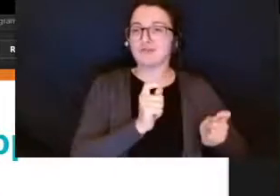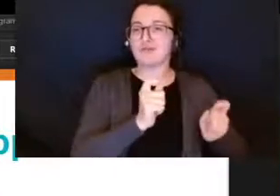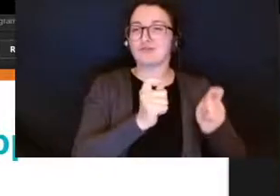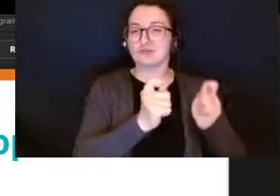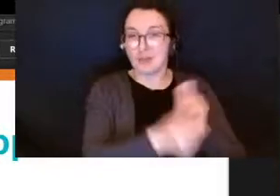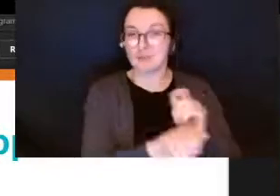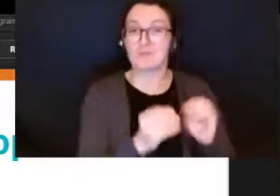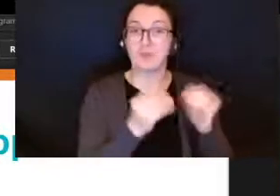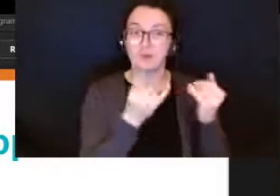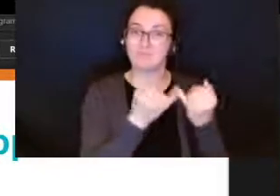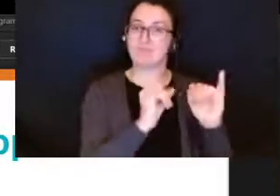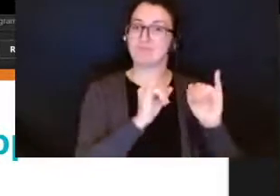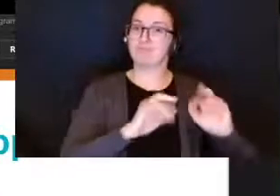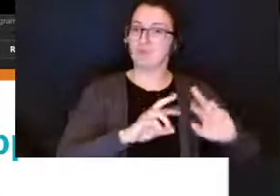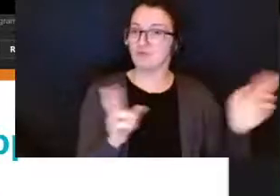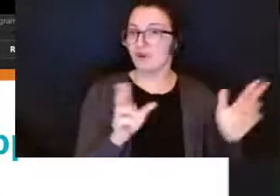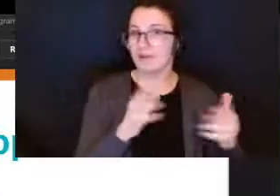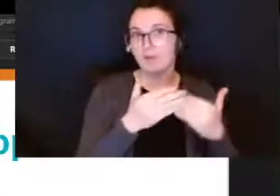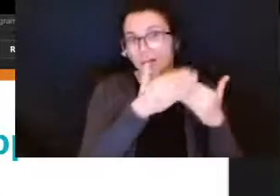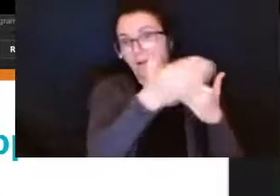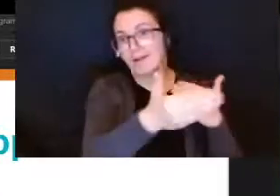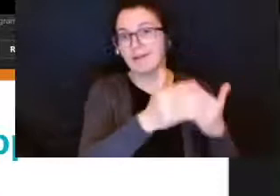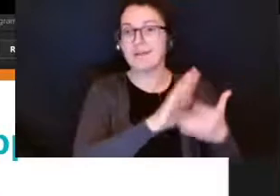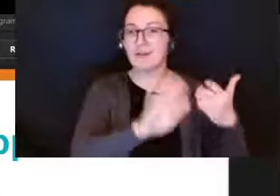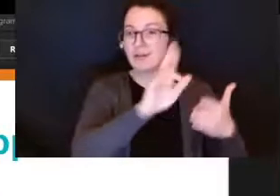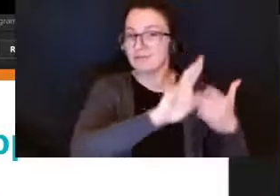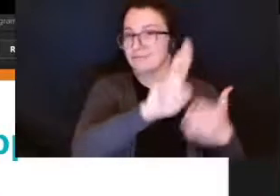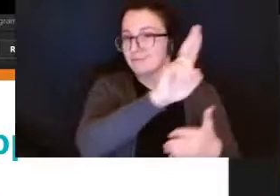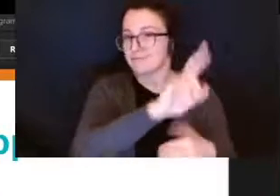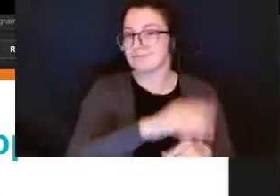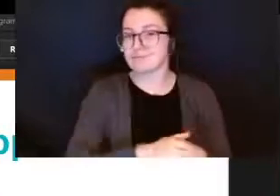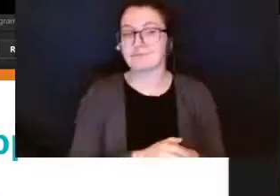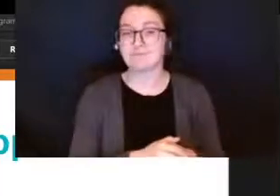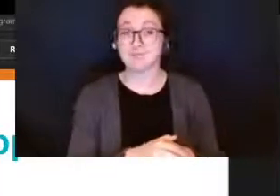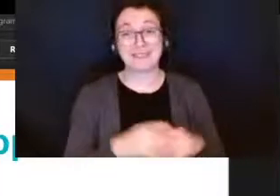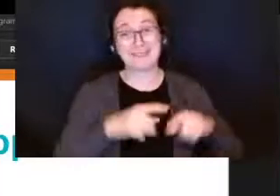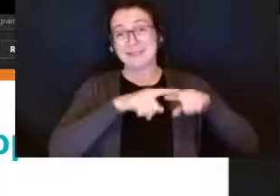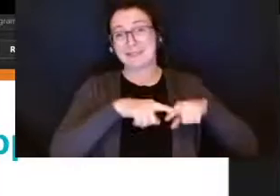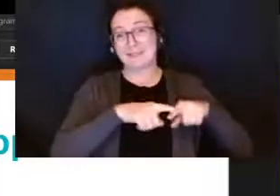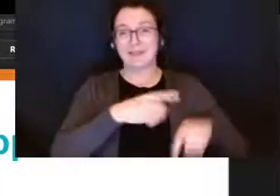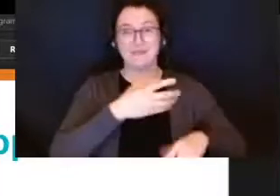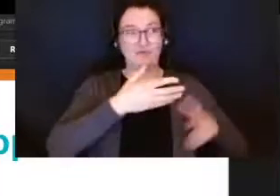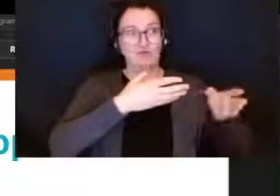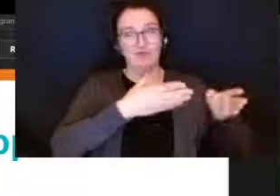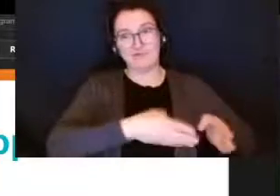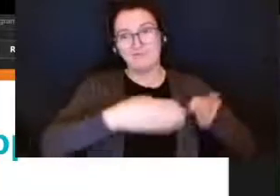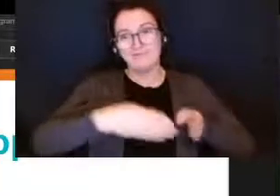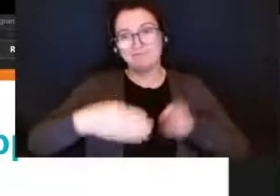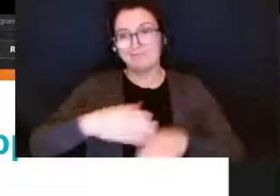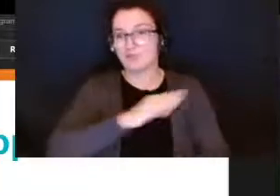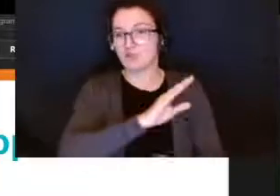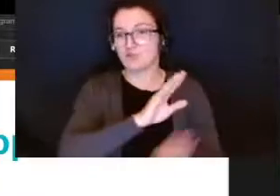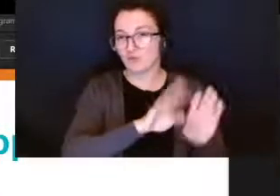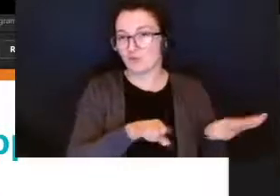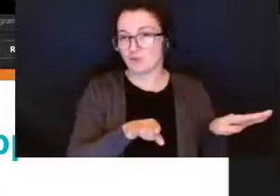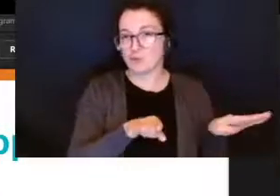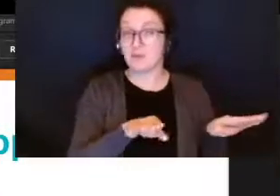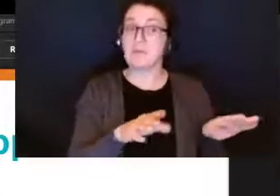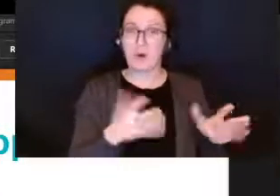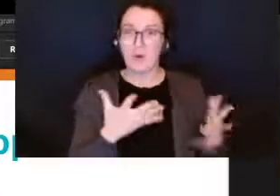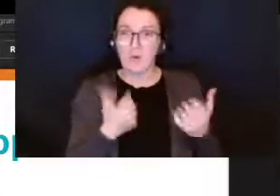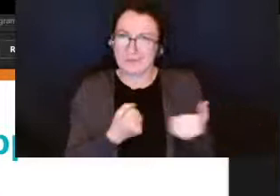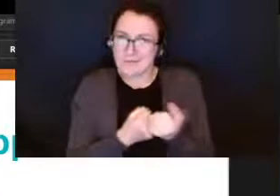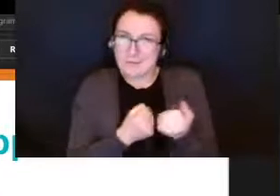leave us post-secondary and for each child that will look different again but our goal is to support our students to reach their full potential